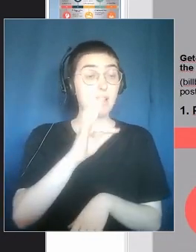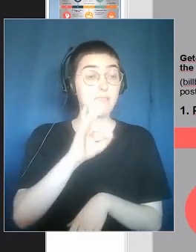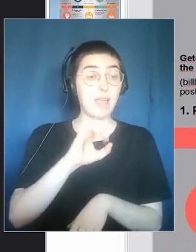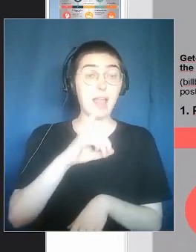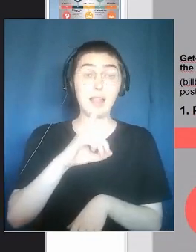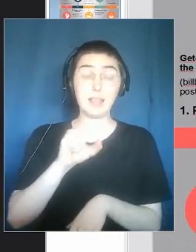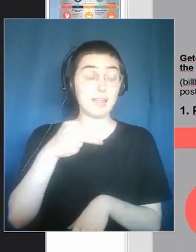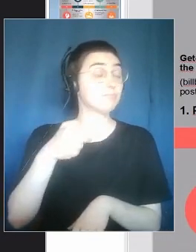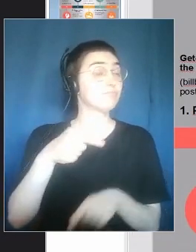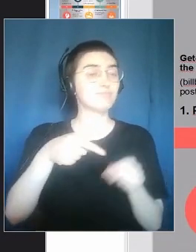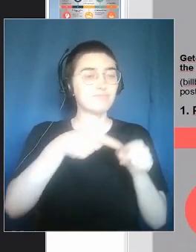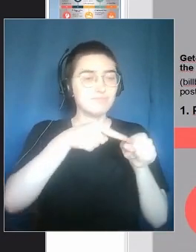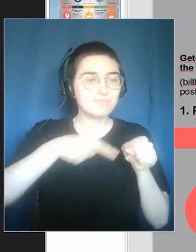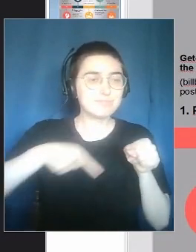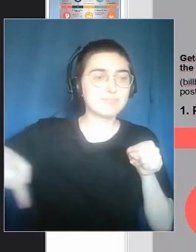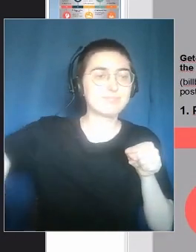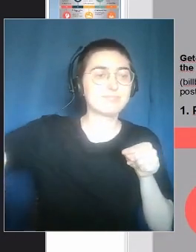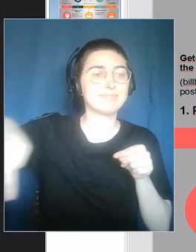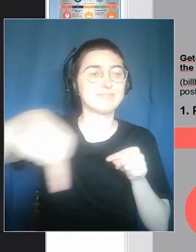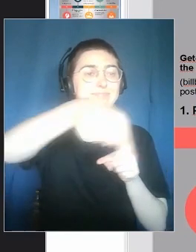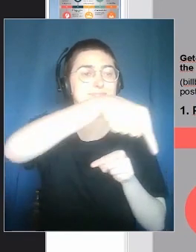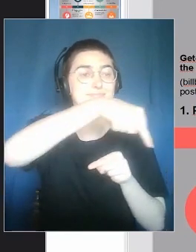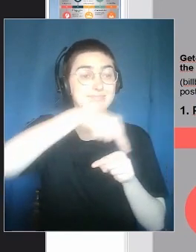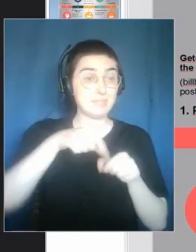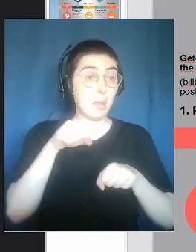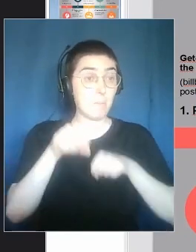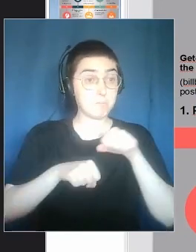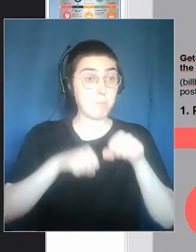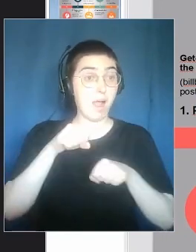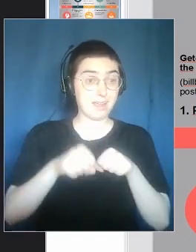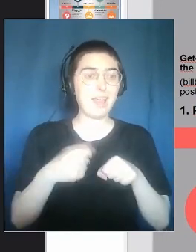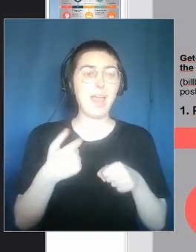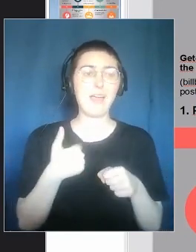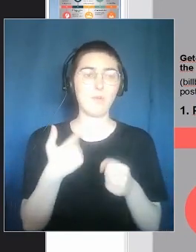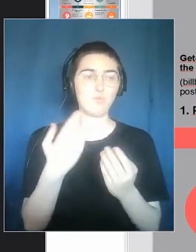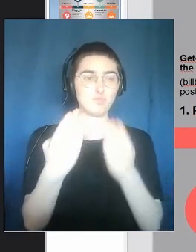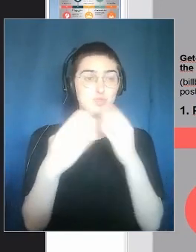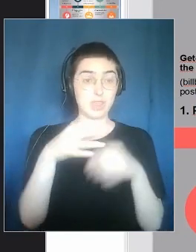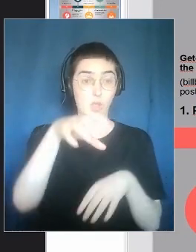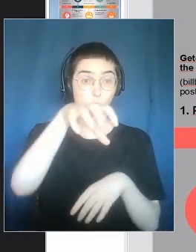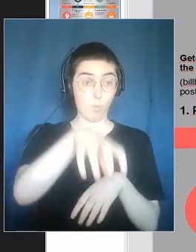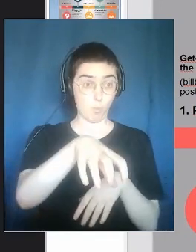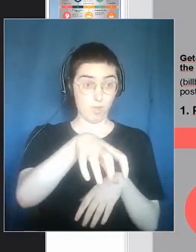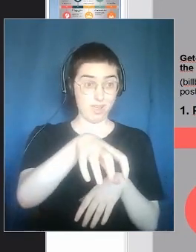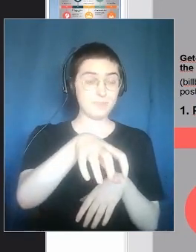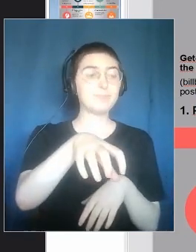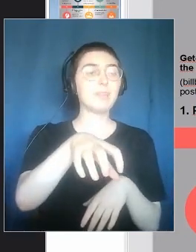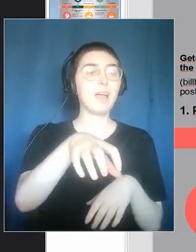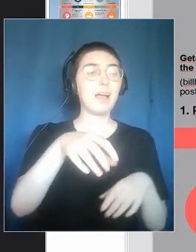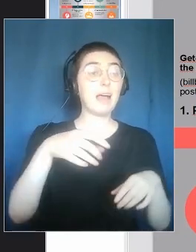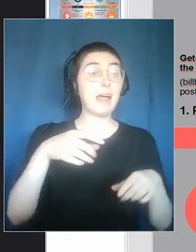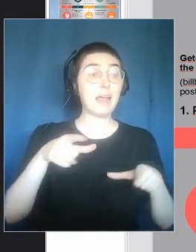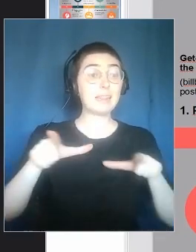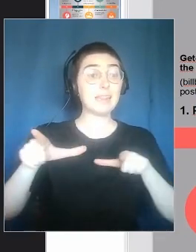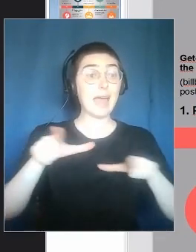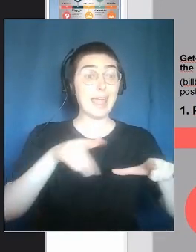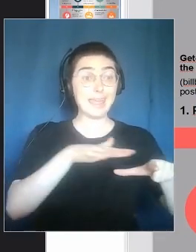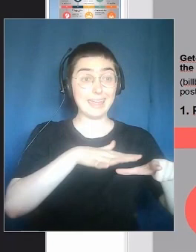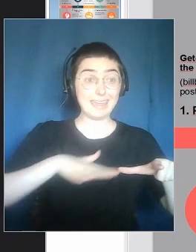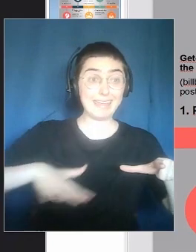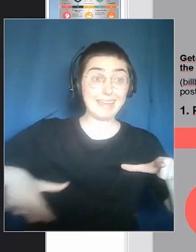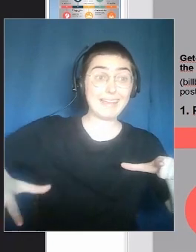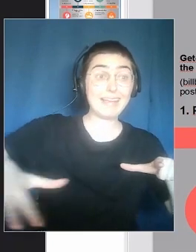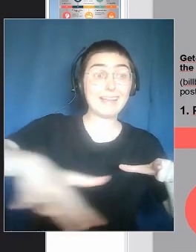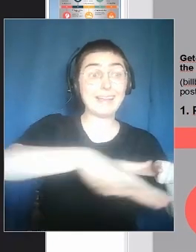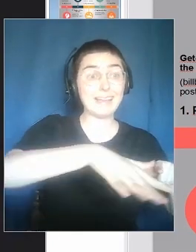to be built. In Salfedene, there is a circular path bordering a lake. And in Varezia,